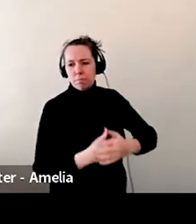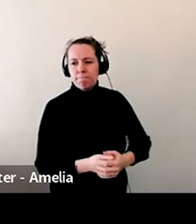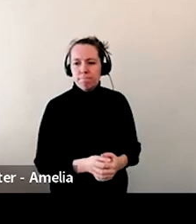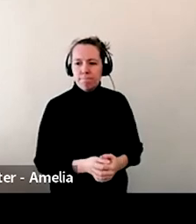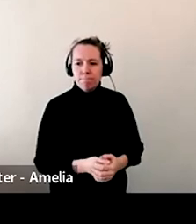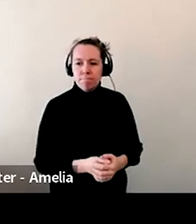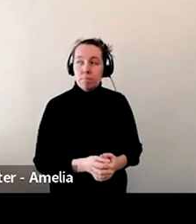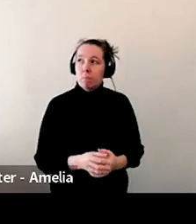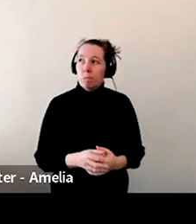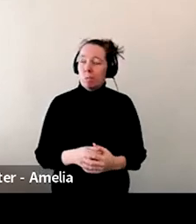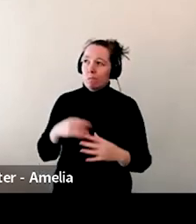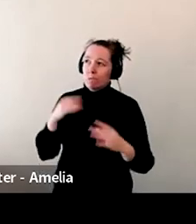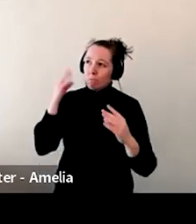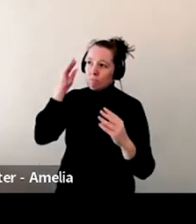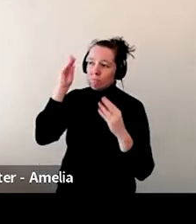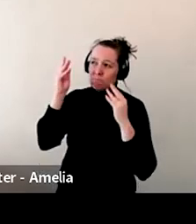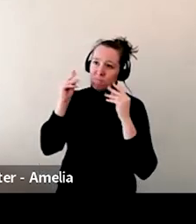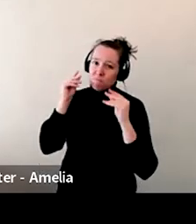How many